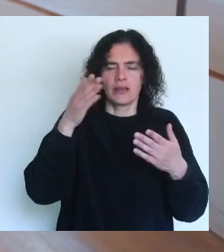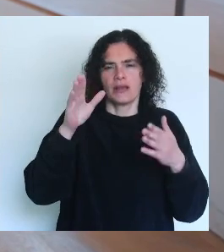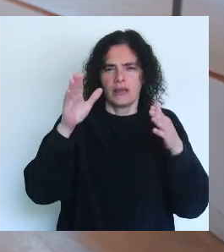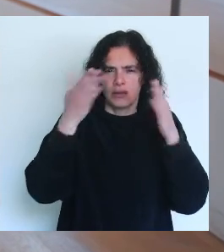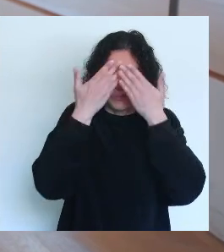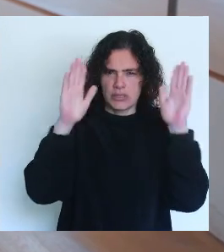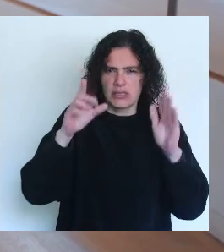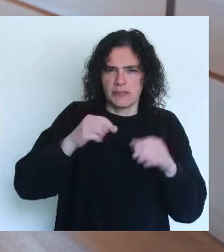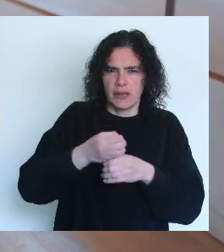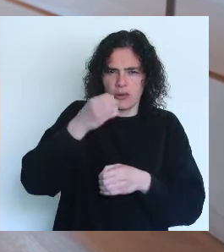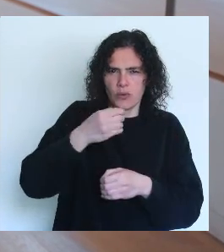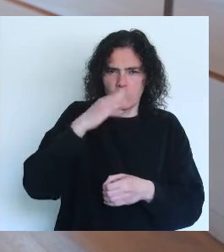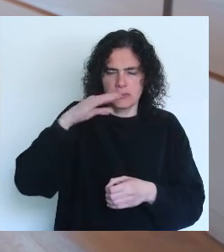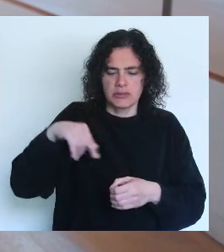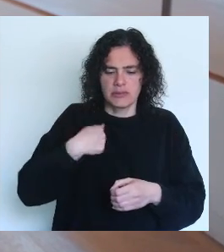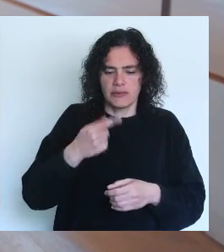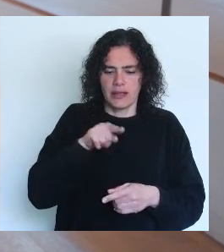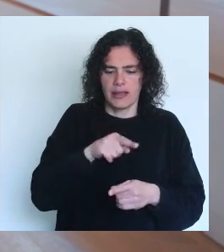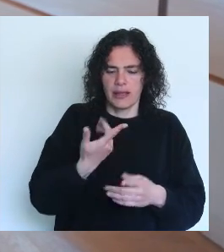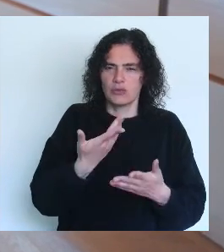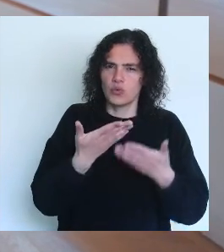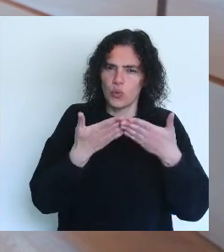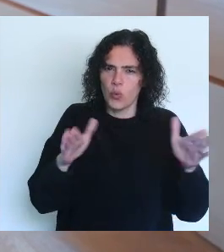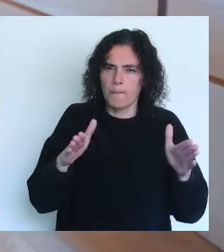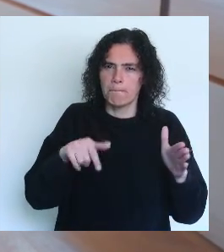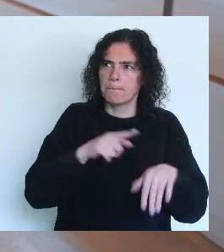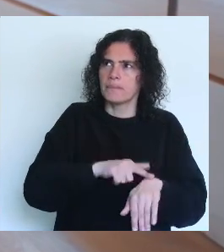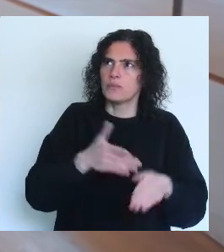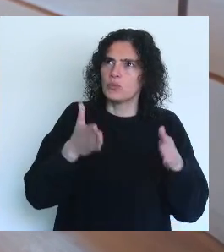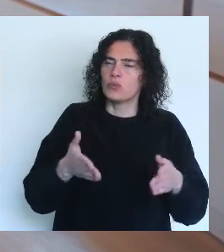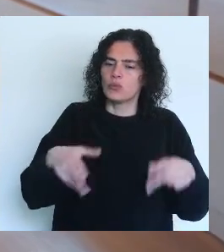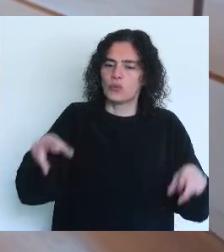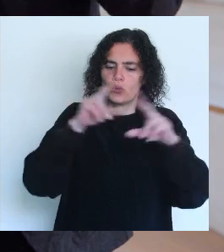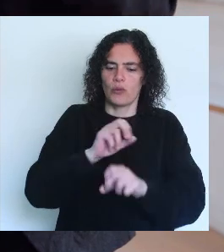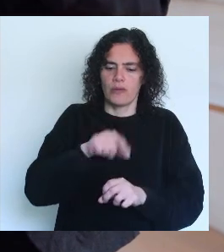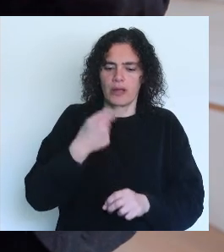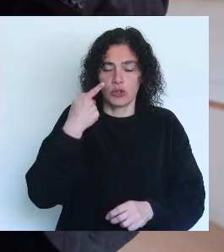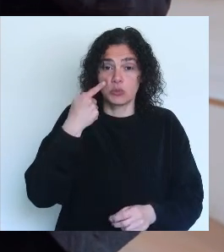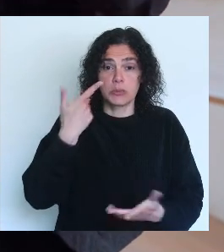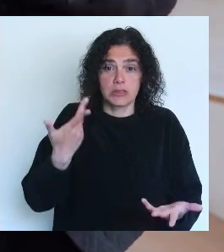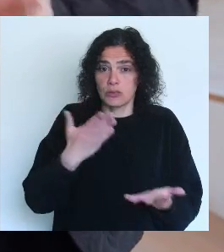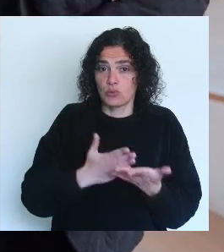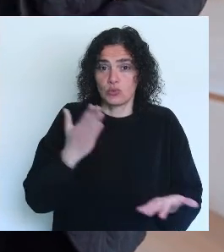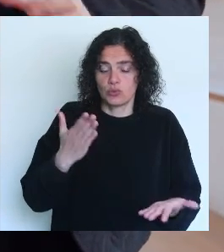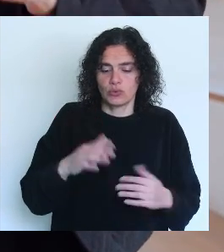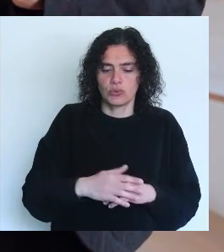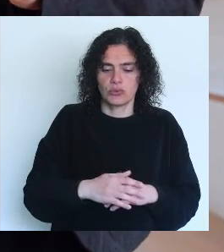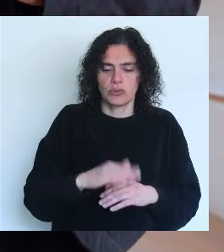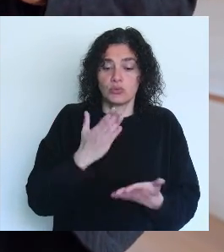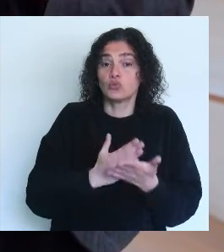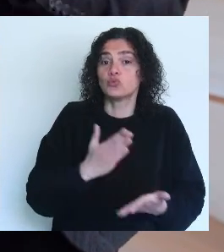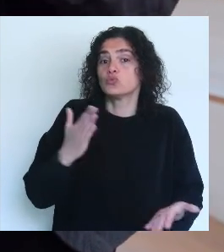in a test tub by Joseph Beuys is that just this open new era is that just an experiment